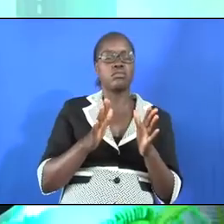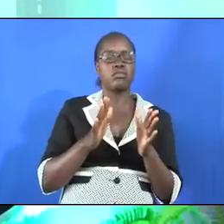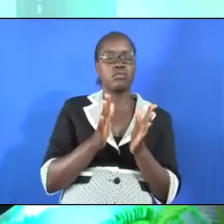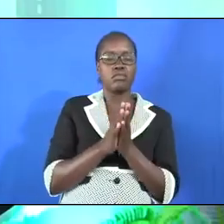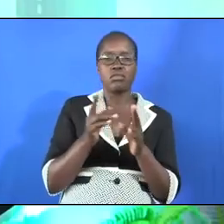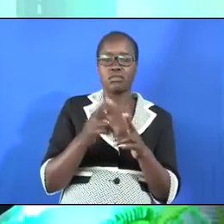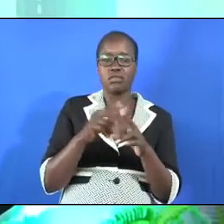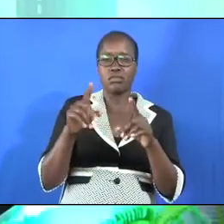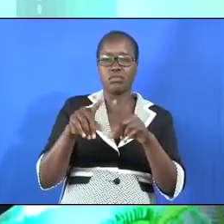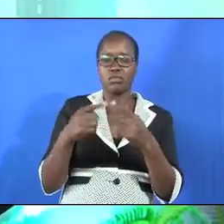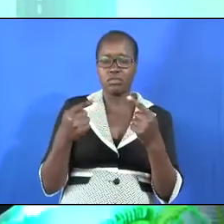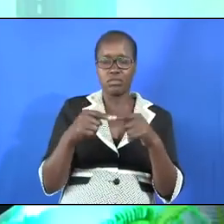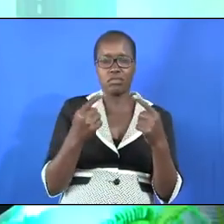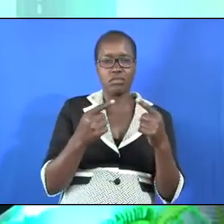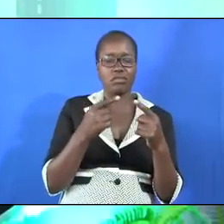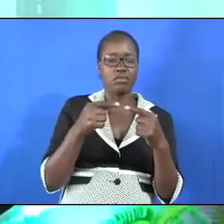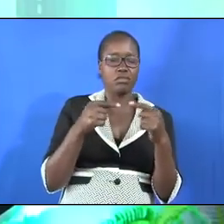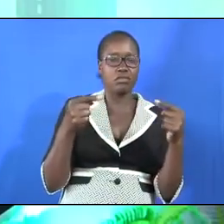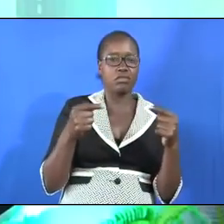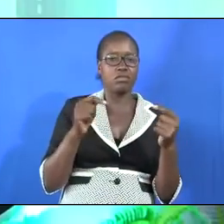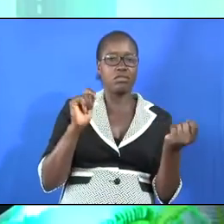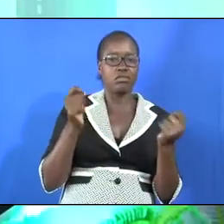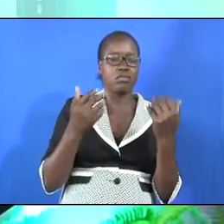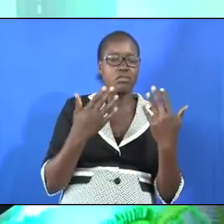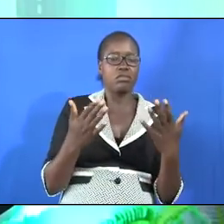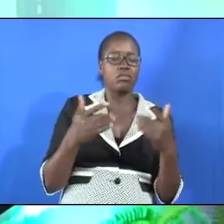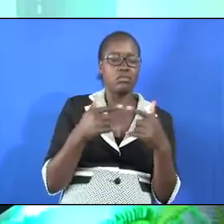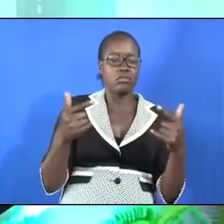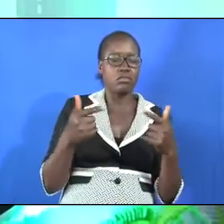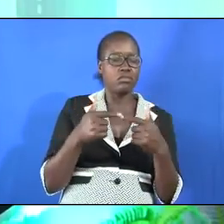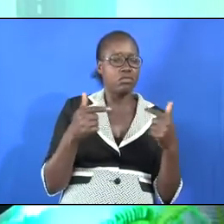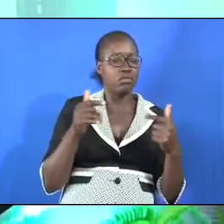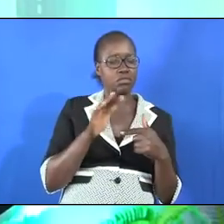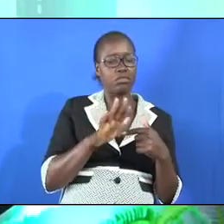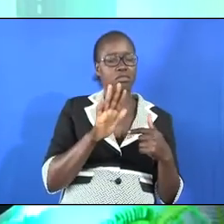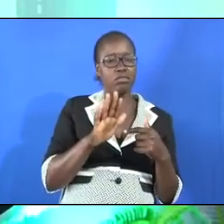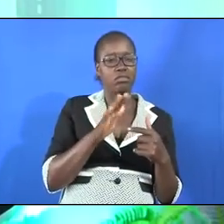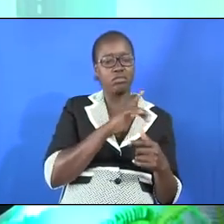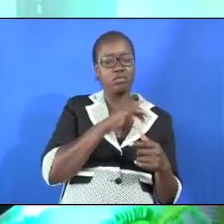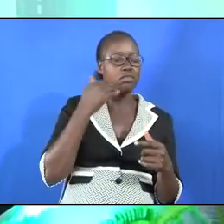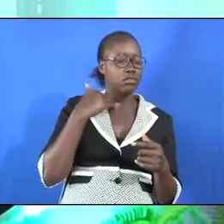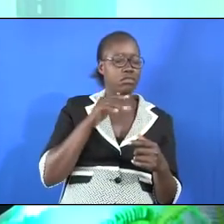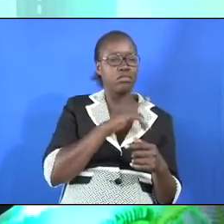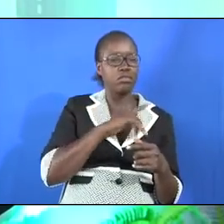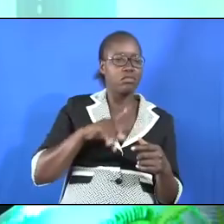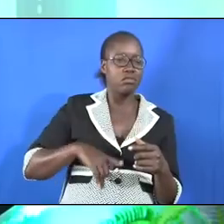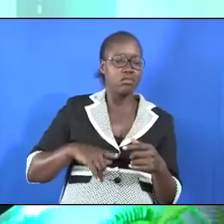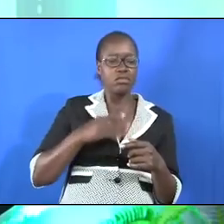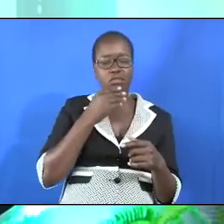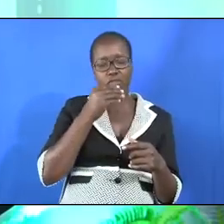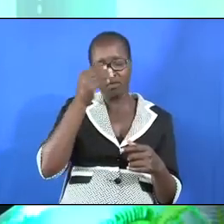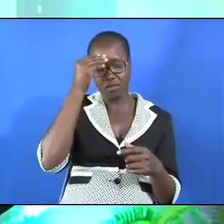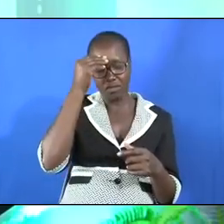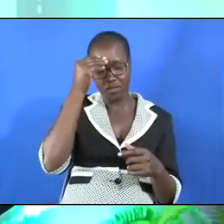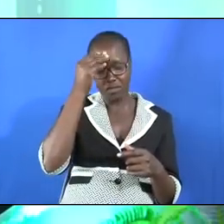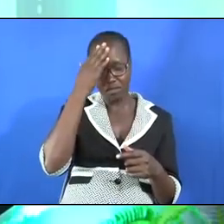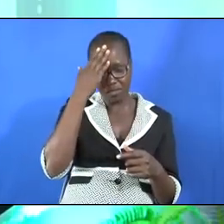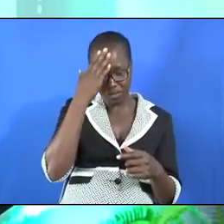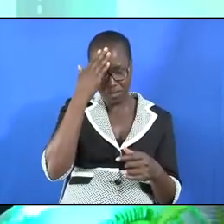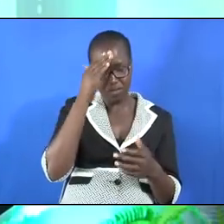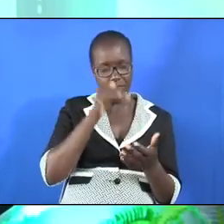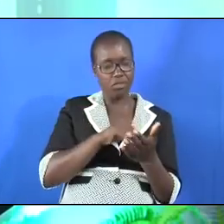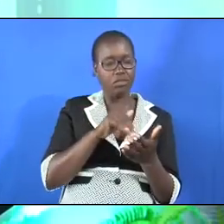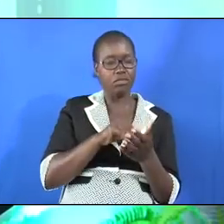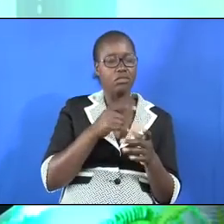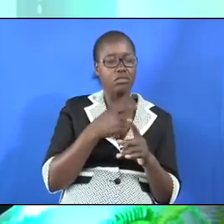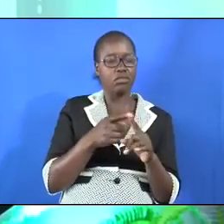enemies and turn my hand against the adversaries the haters of the Lord will pretend submission to him